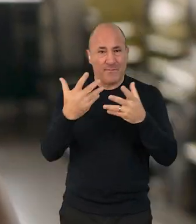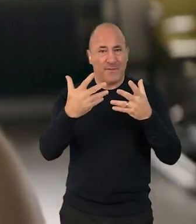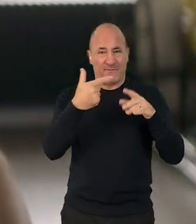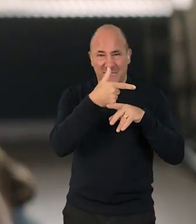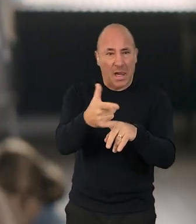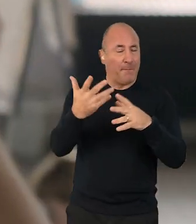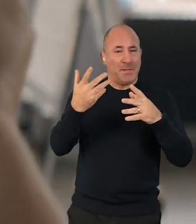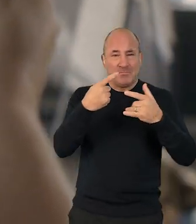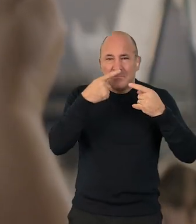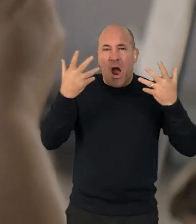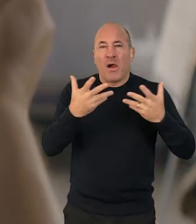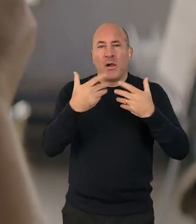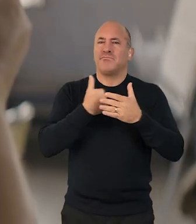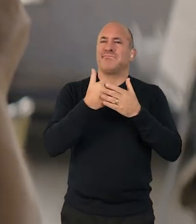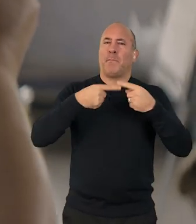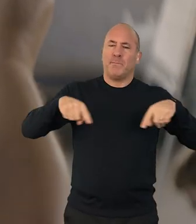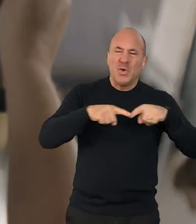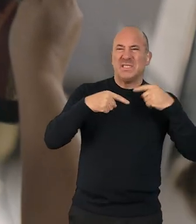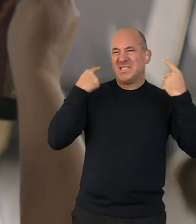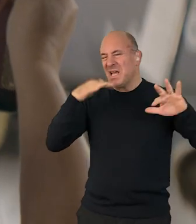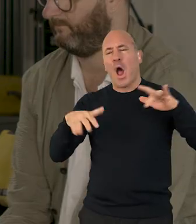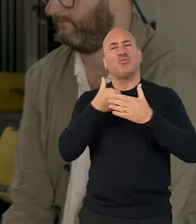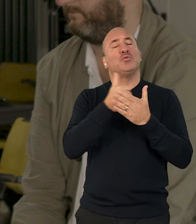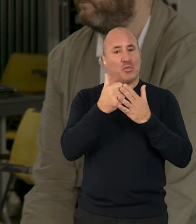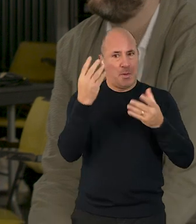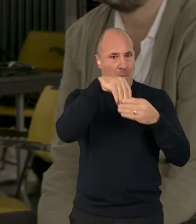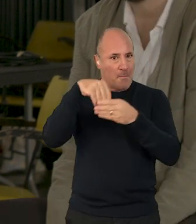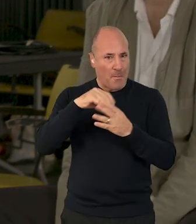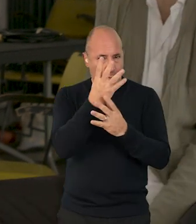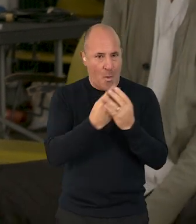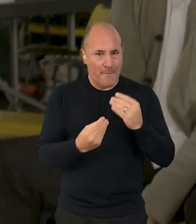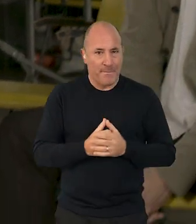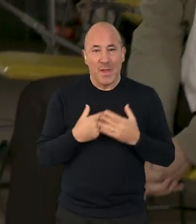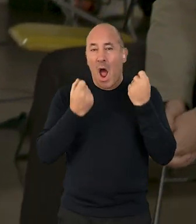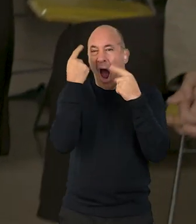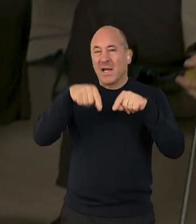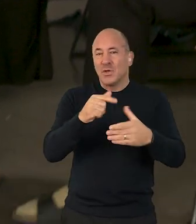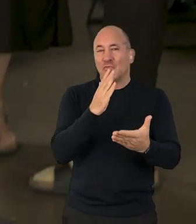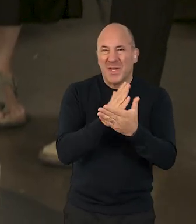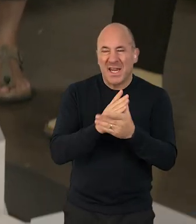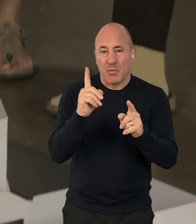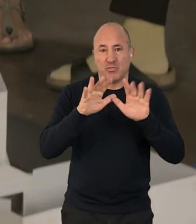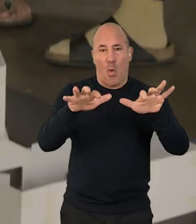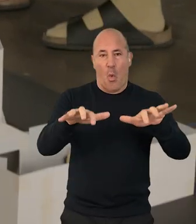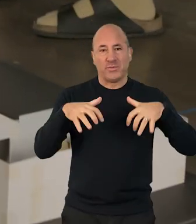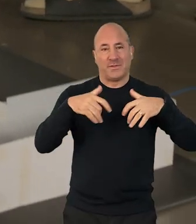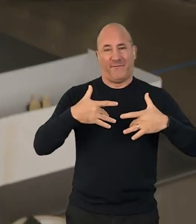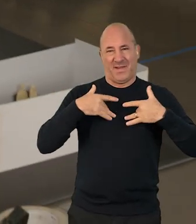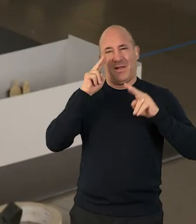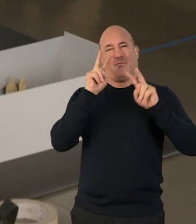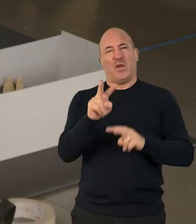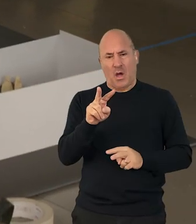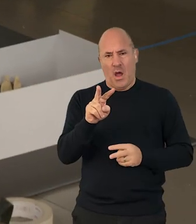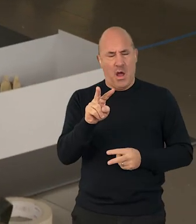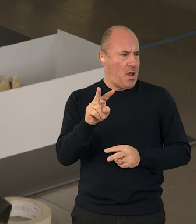smell and our usual music and soundtrack. But that the idea behind it is that the audience feels they're